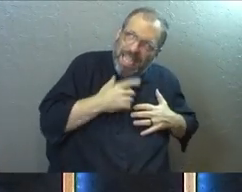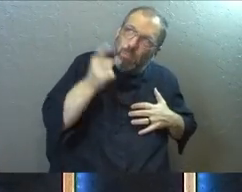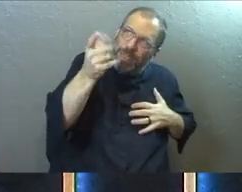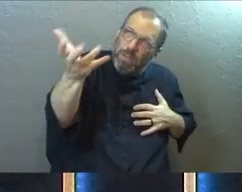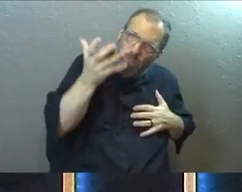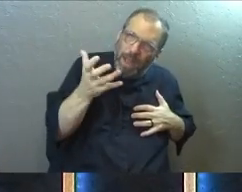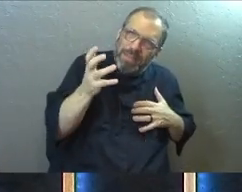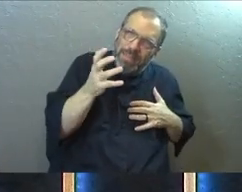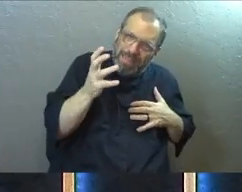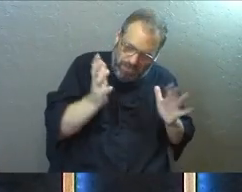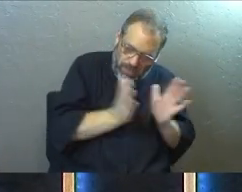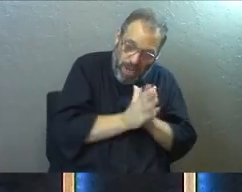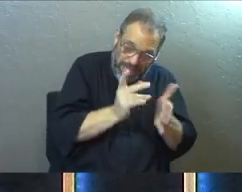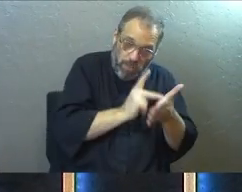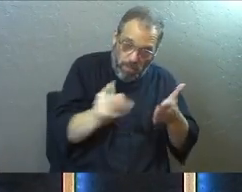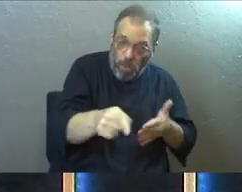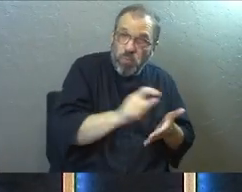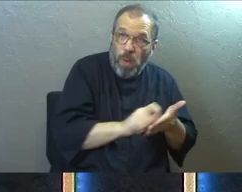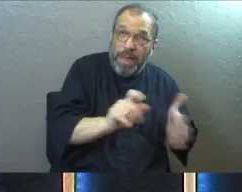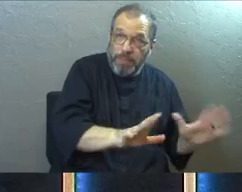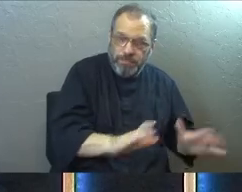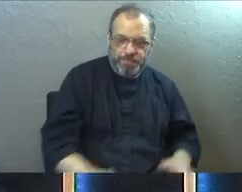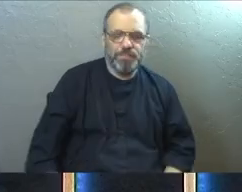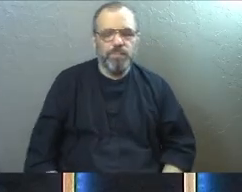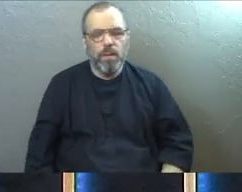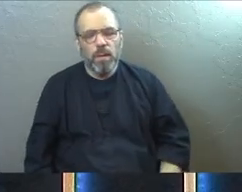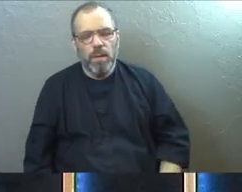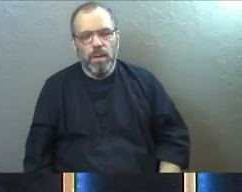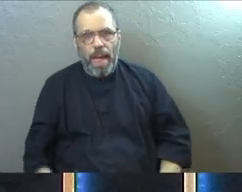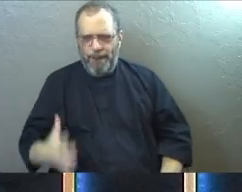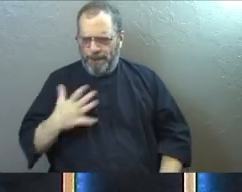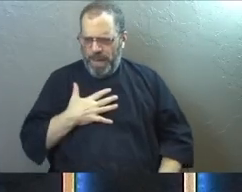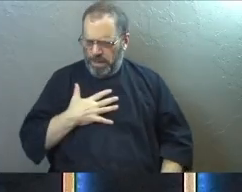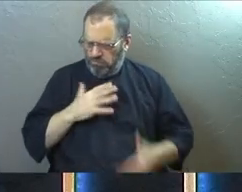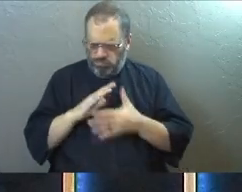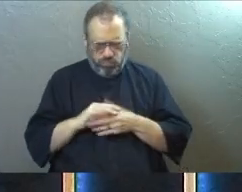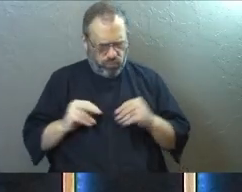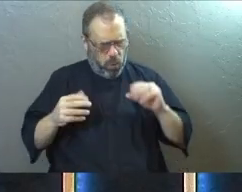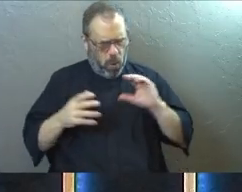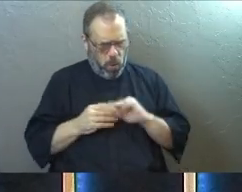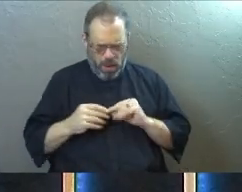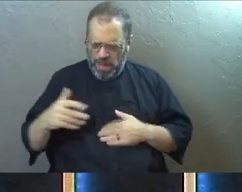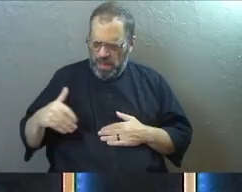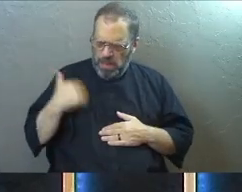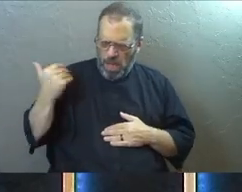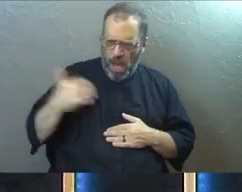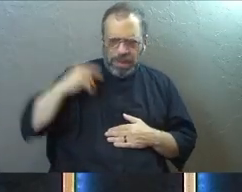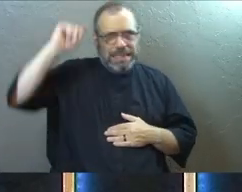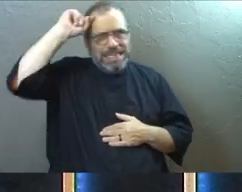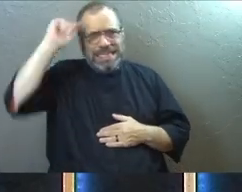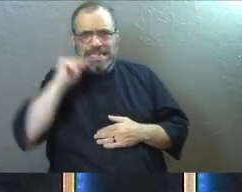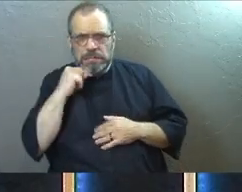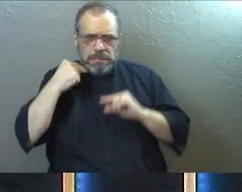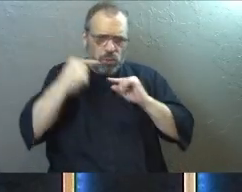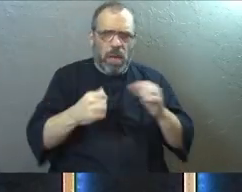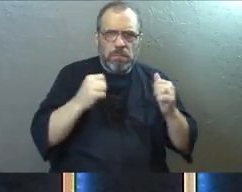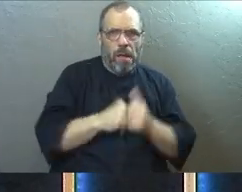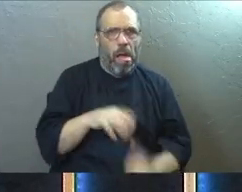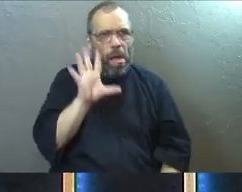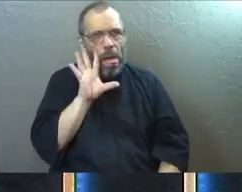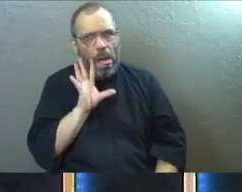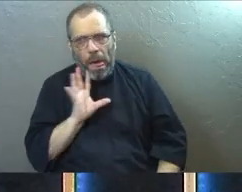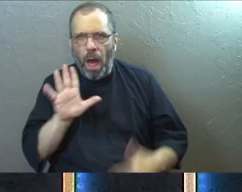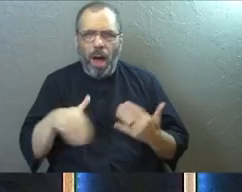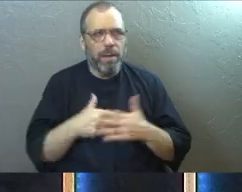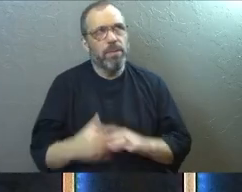after. That's what he's praying for. And I think about my own story, being a young guy, being a teenager, struggling with lust and